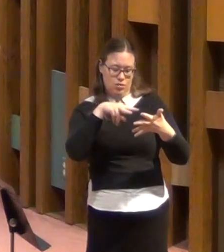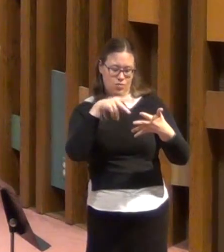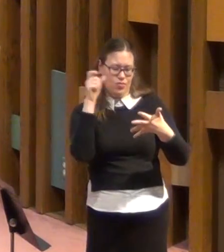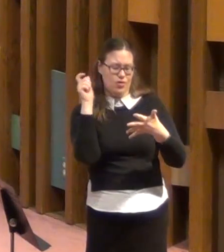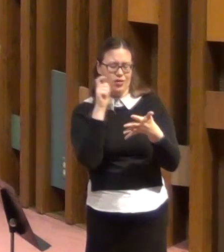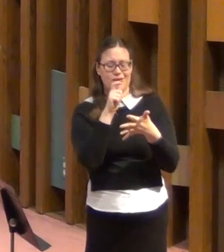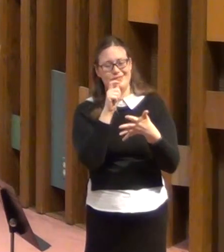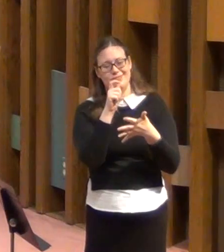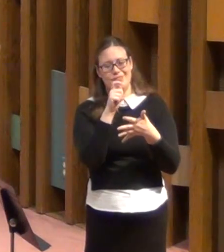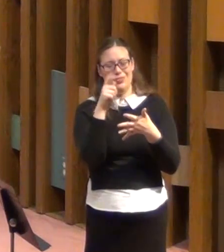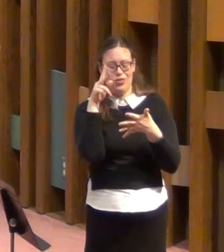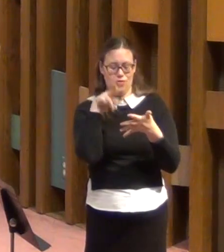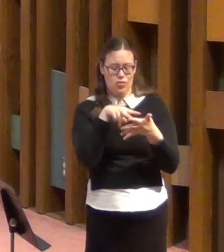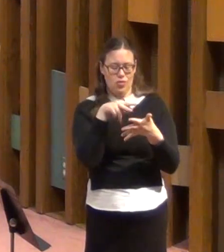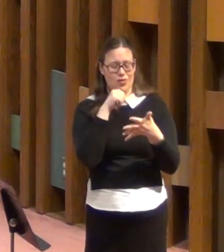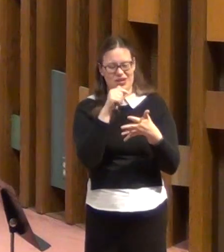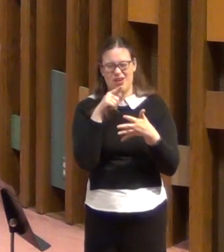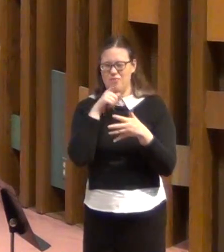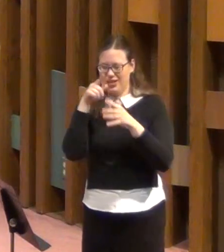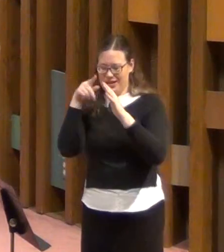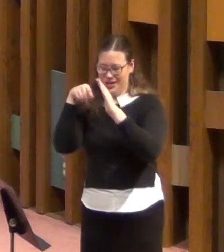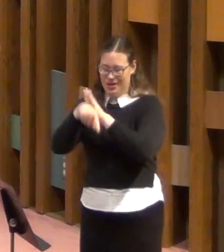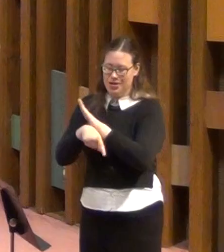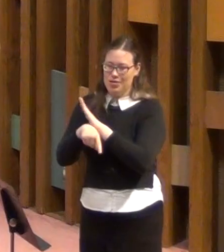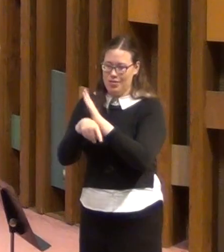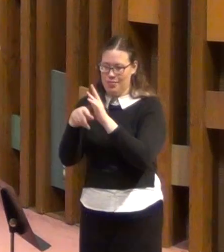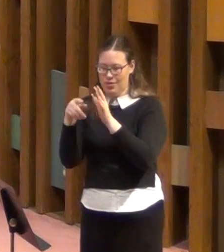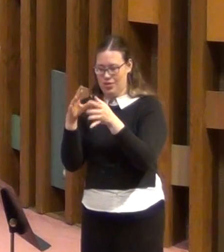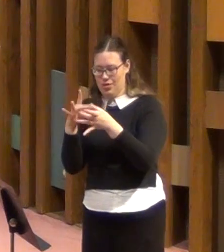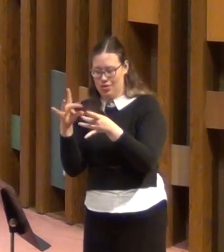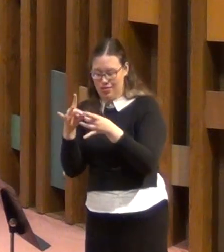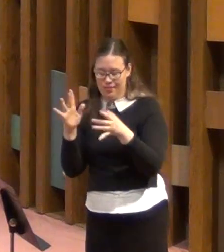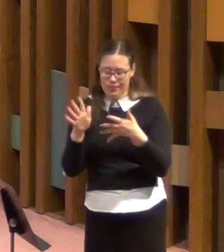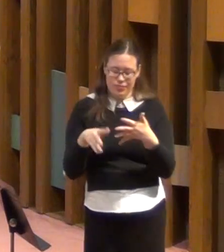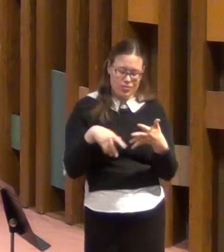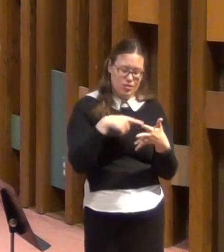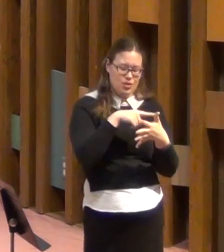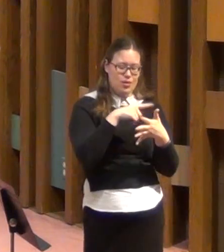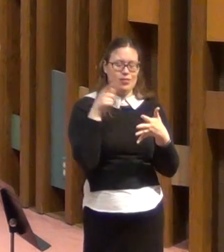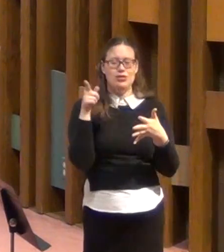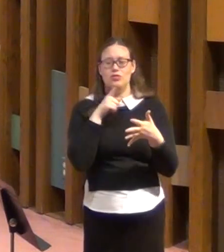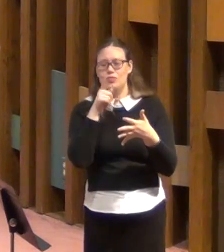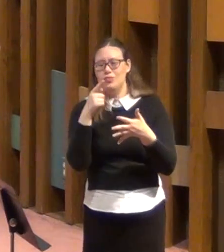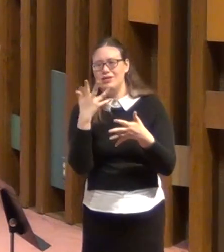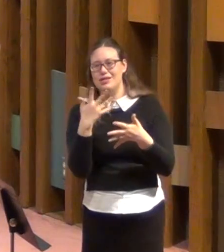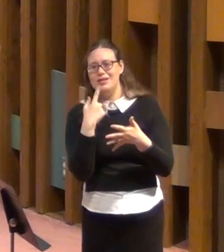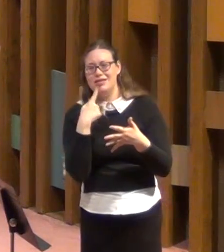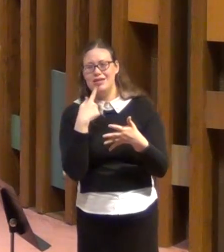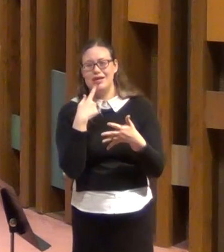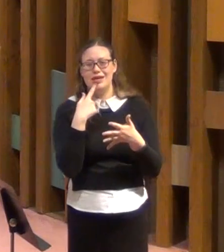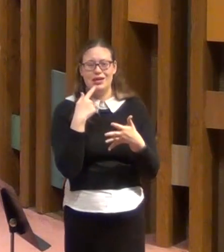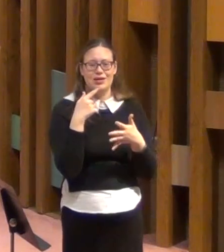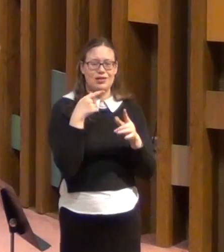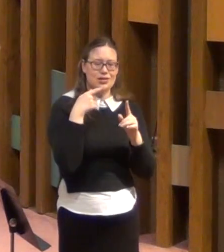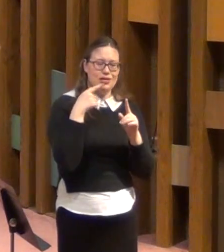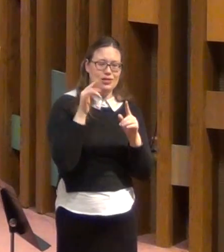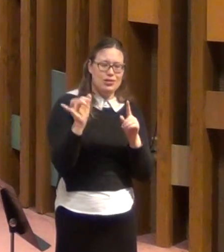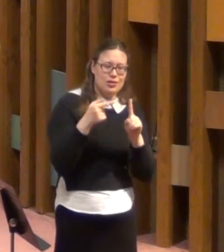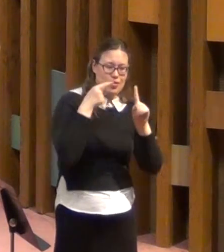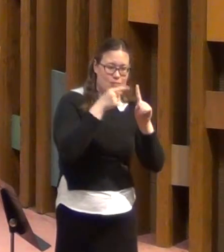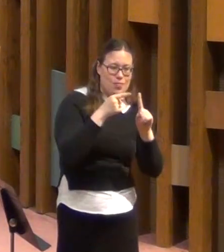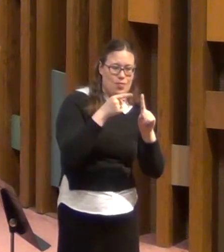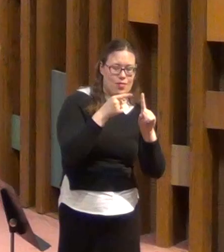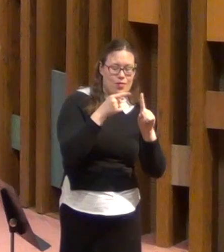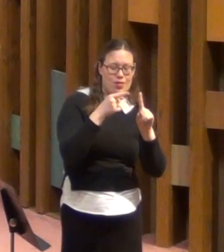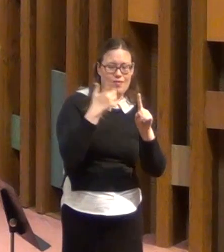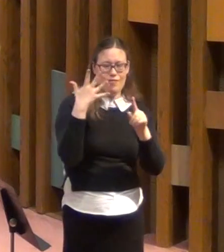to note them because he's really saying the same thing in five different ways. Why do things come